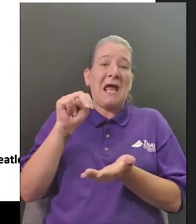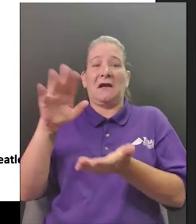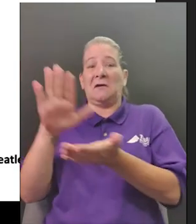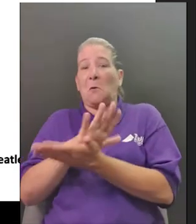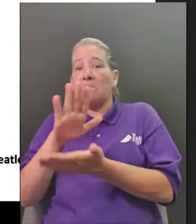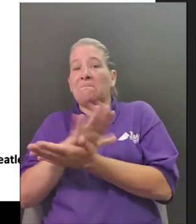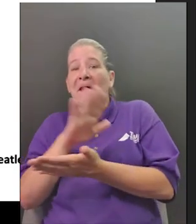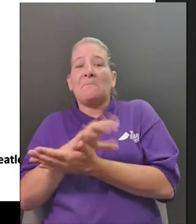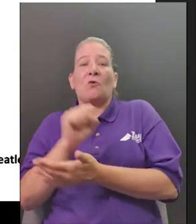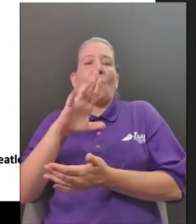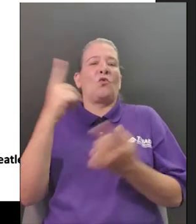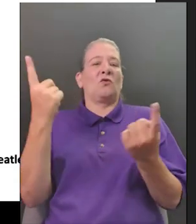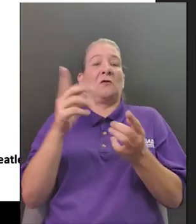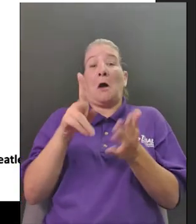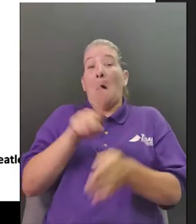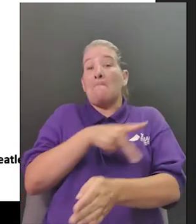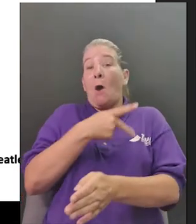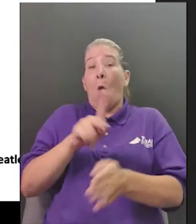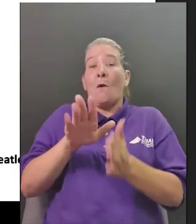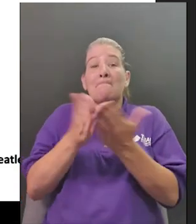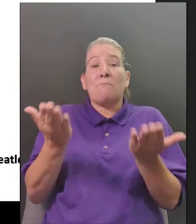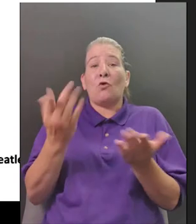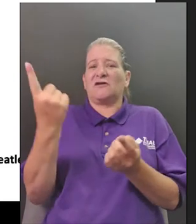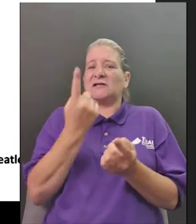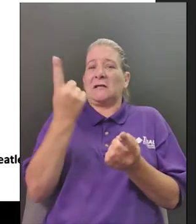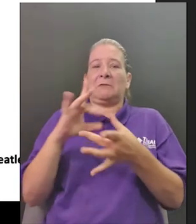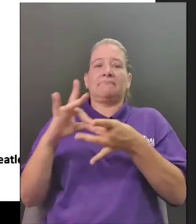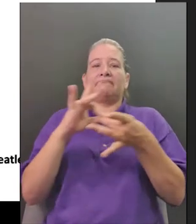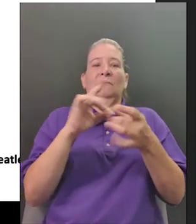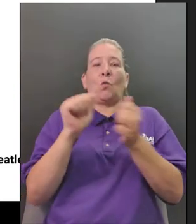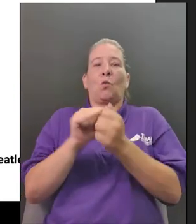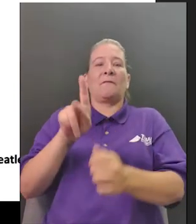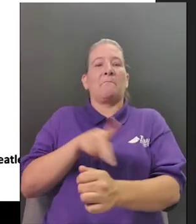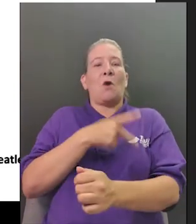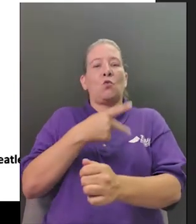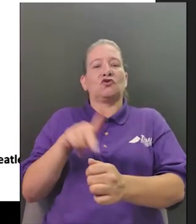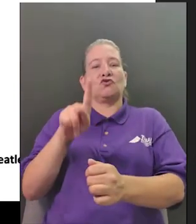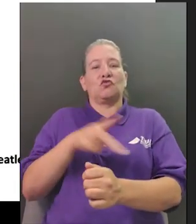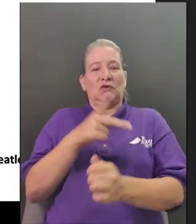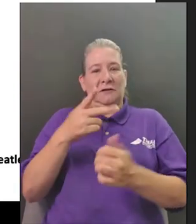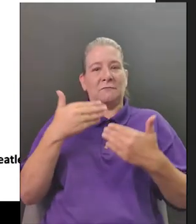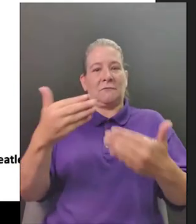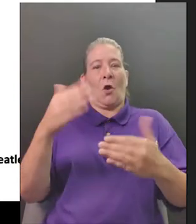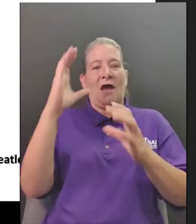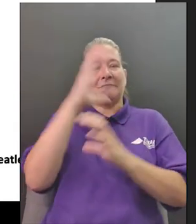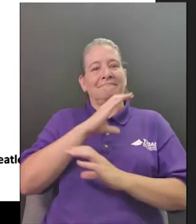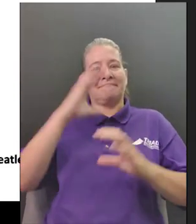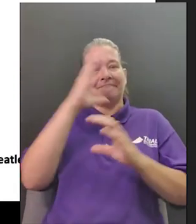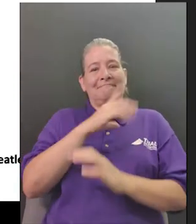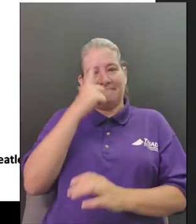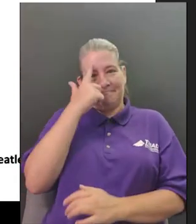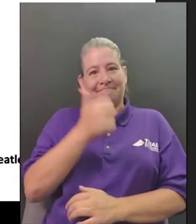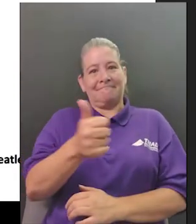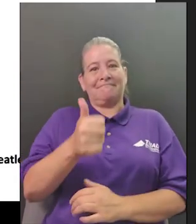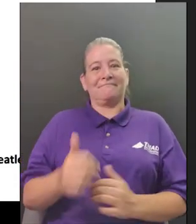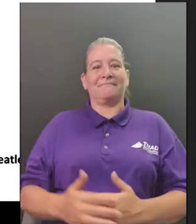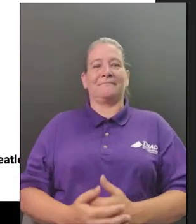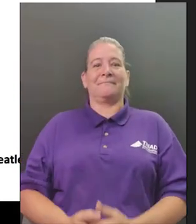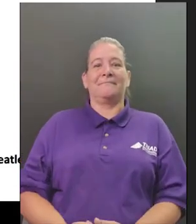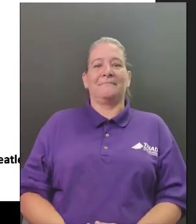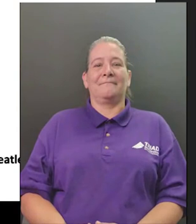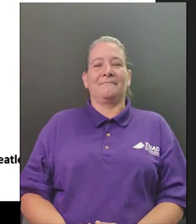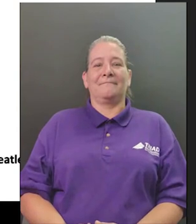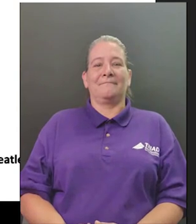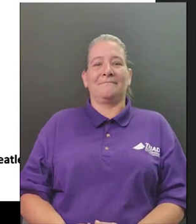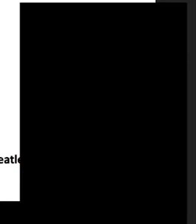so she is a really important woman that not so many people have heard of so she was a poet